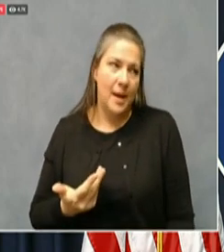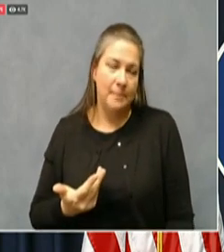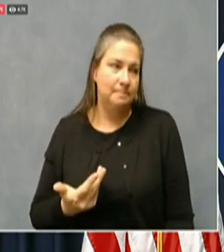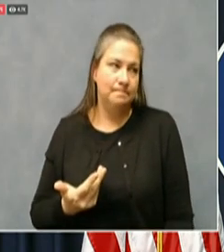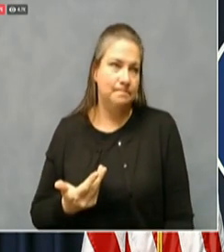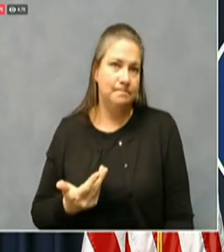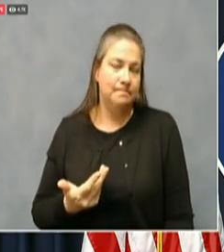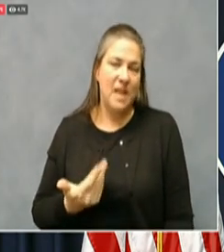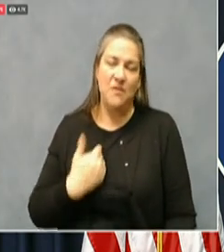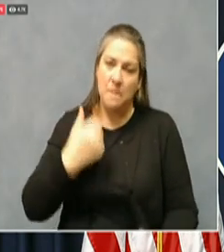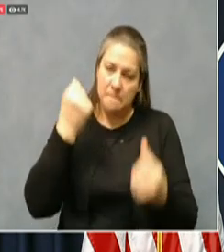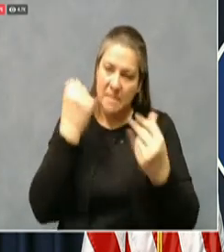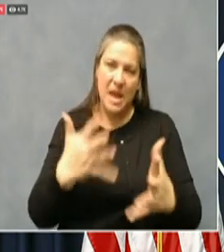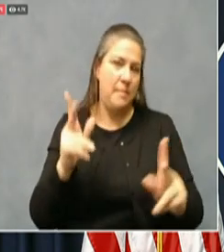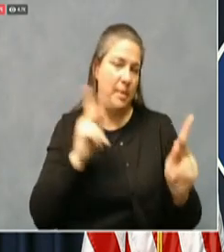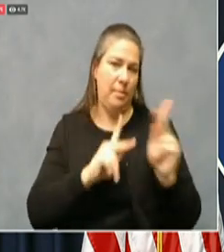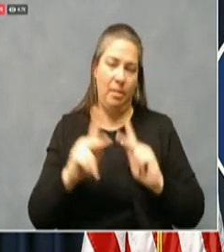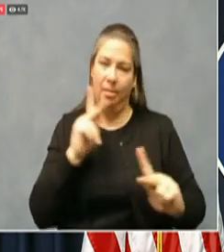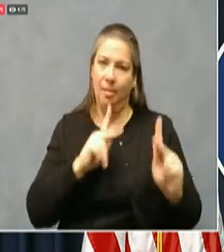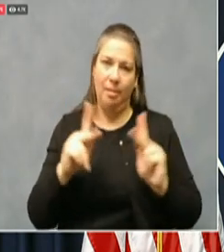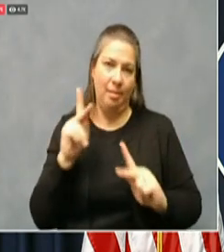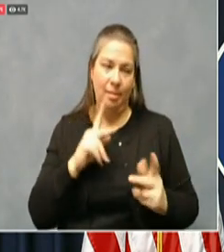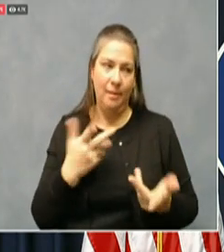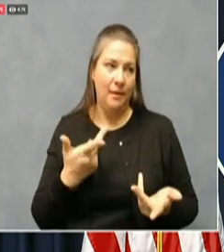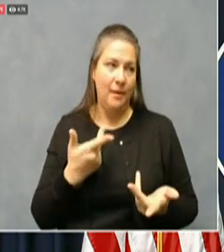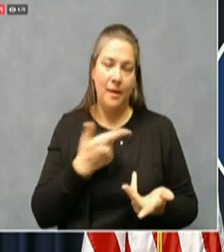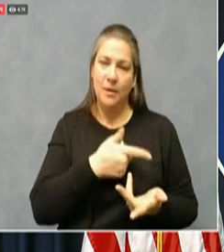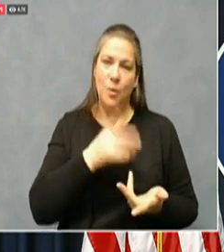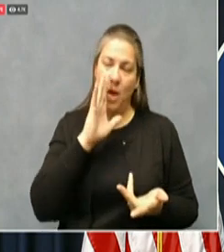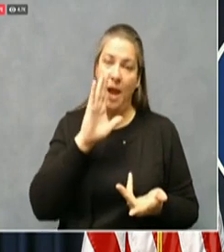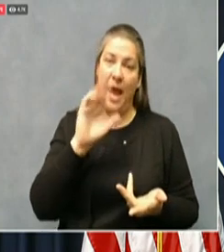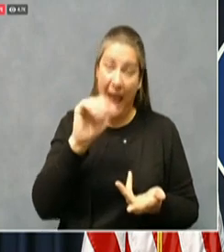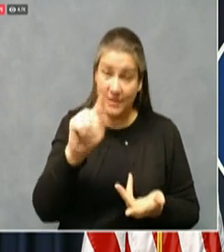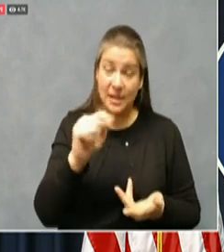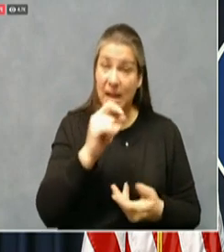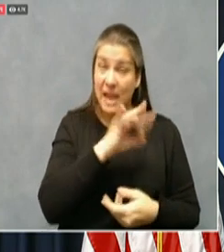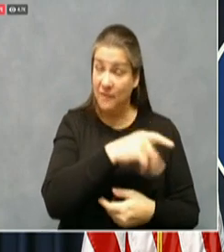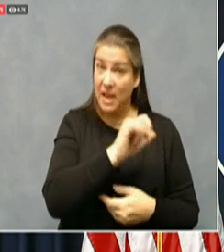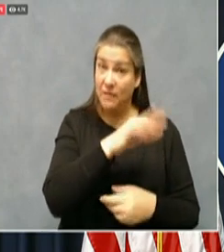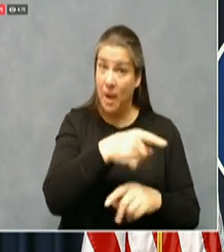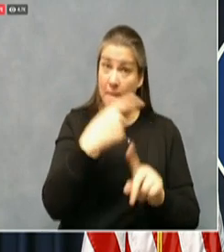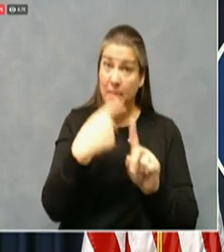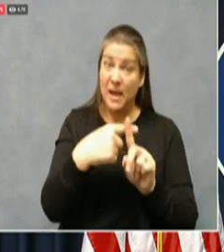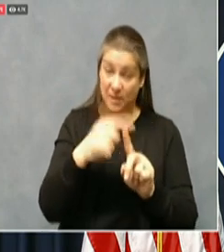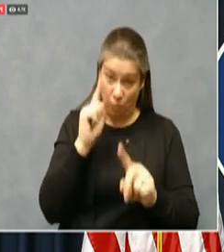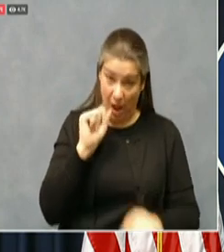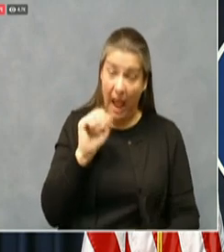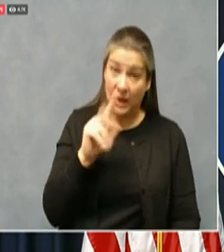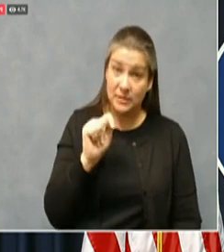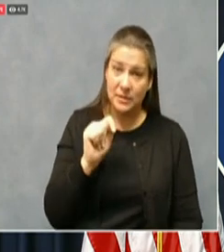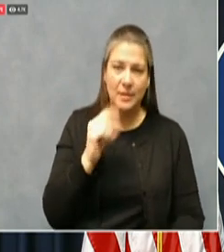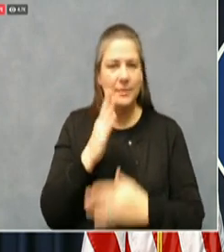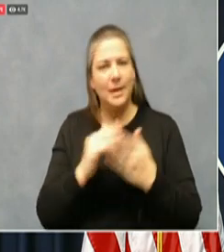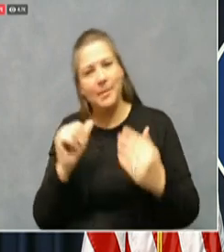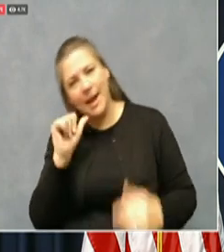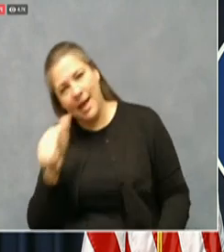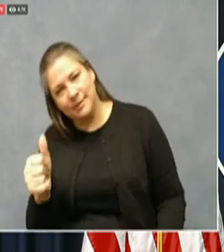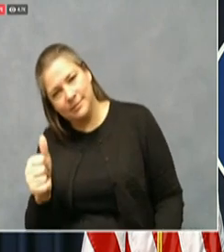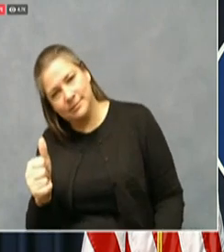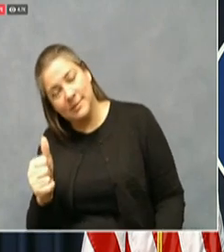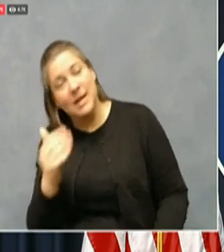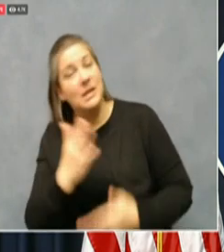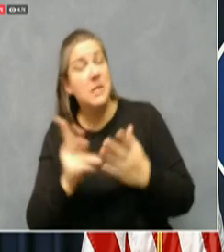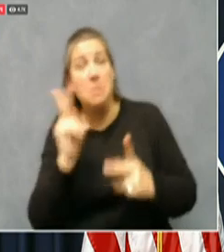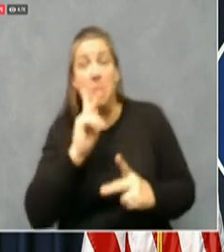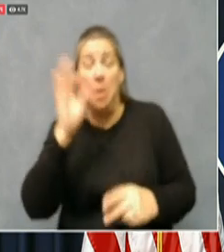people who will take actions after being positive that they otherwise wouldn't know simply by not knowing and that will spread the virus